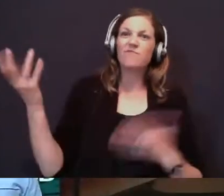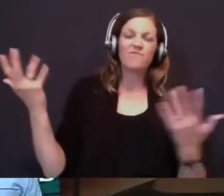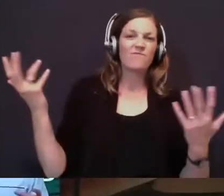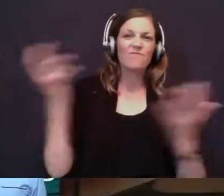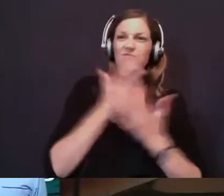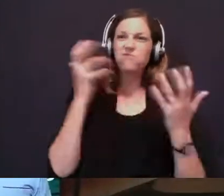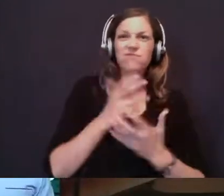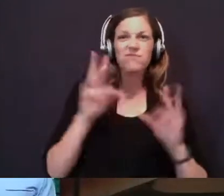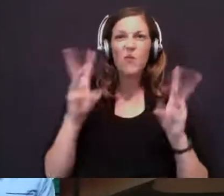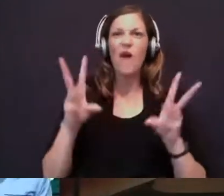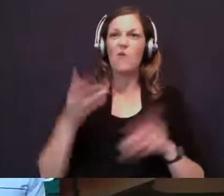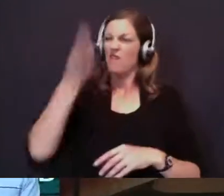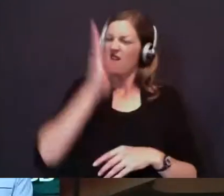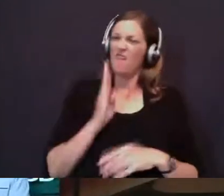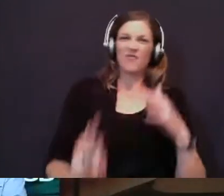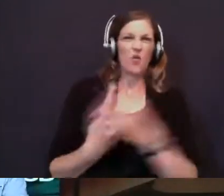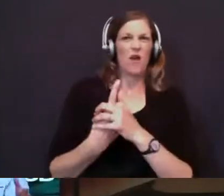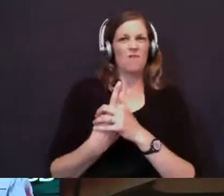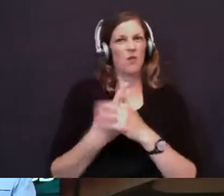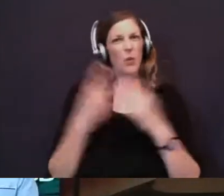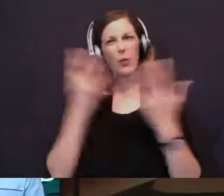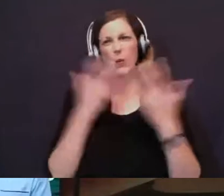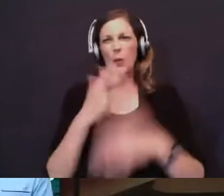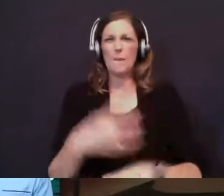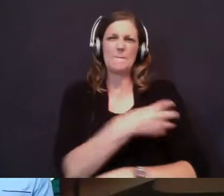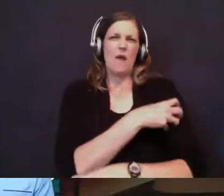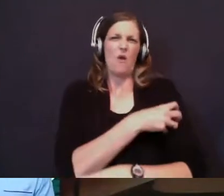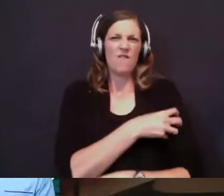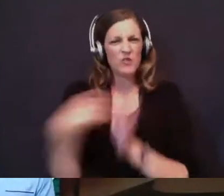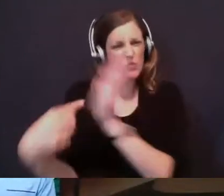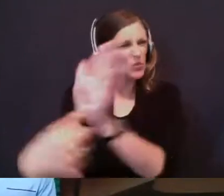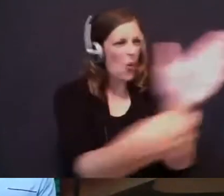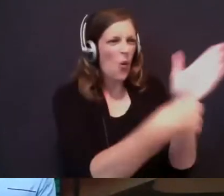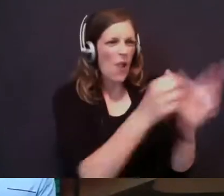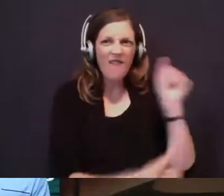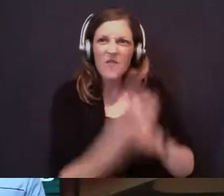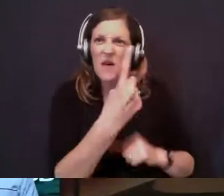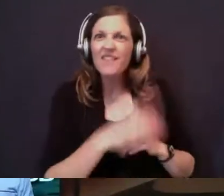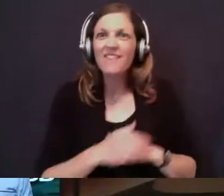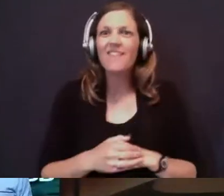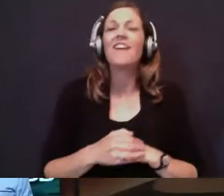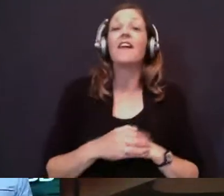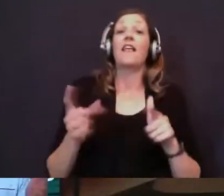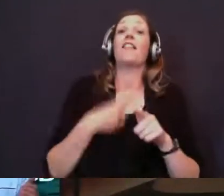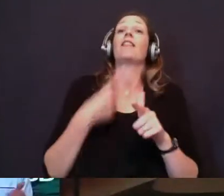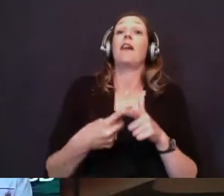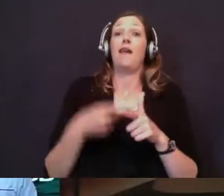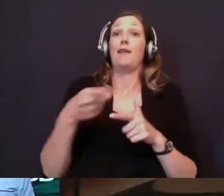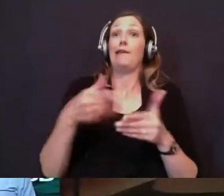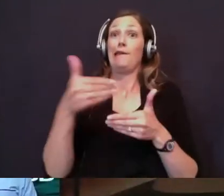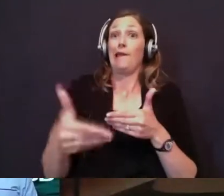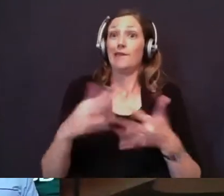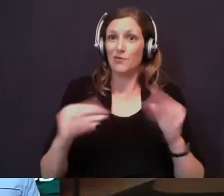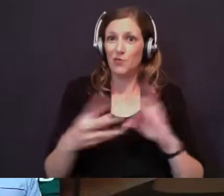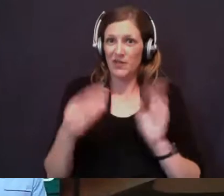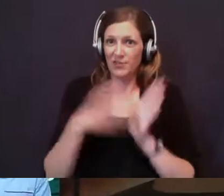far. God showed up in a powerful way in front of everyone, okay? So then is this story, chapter 19.